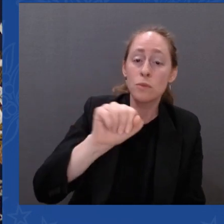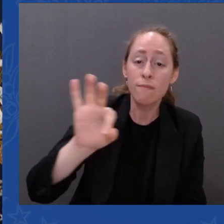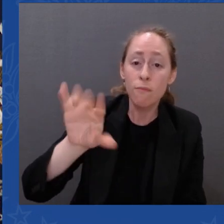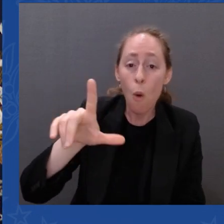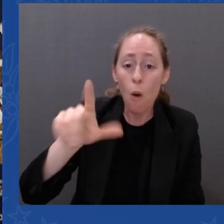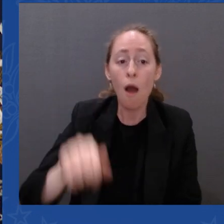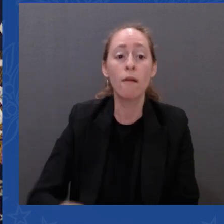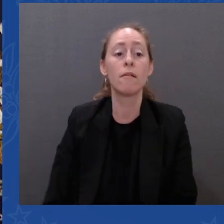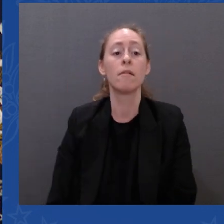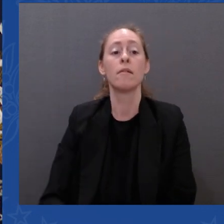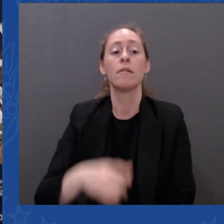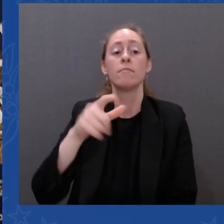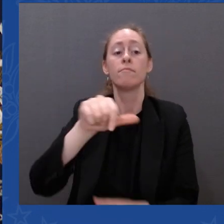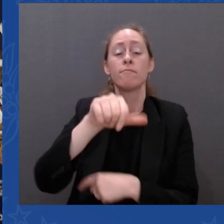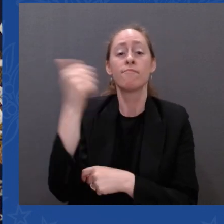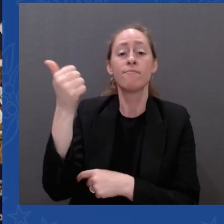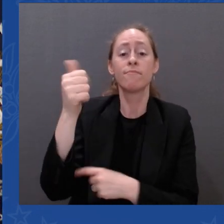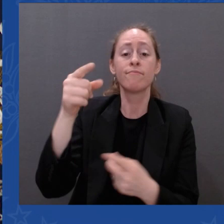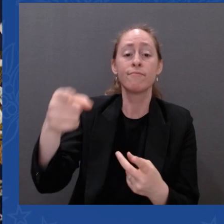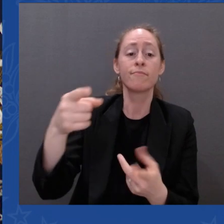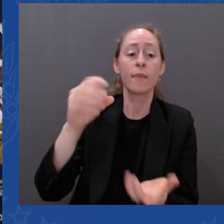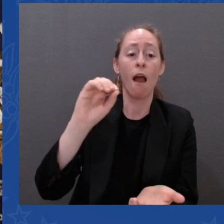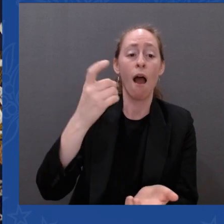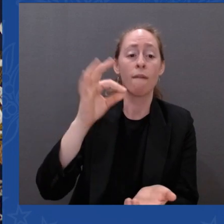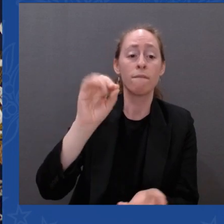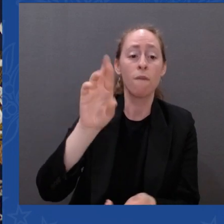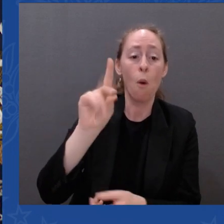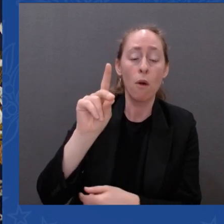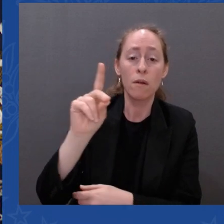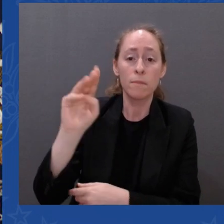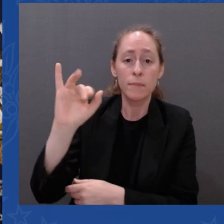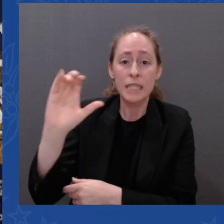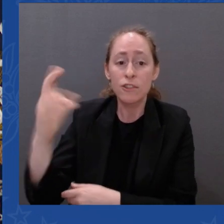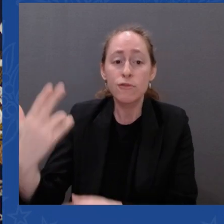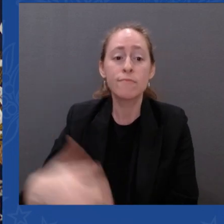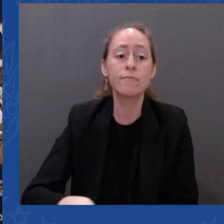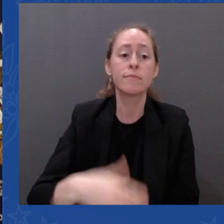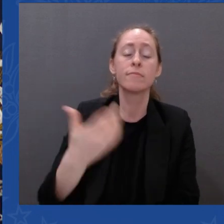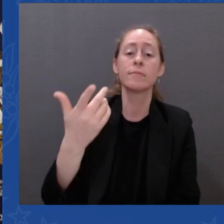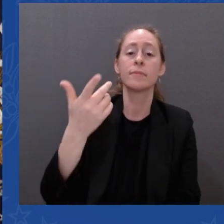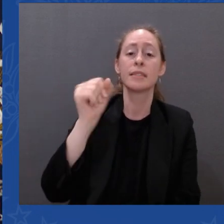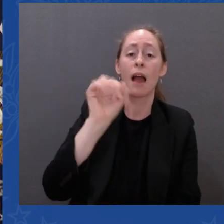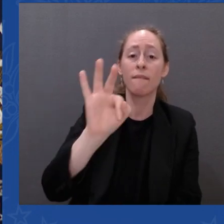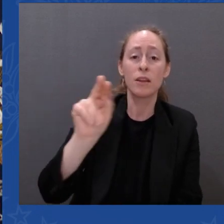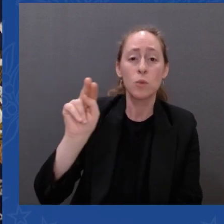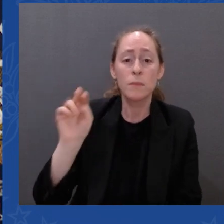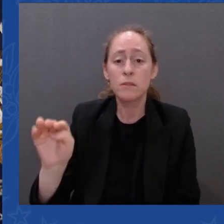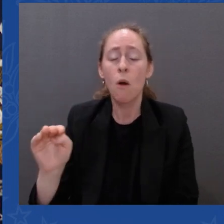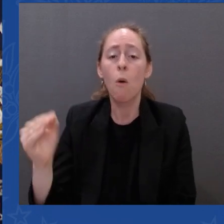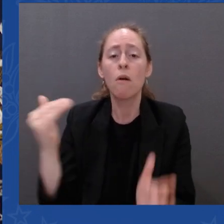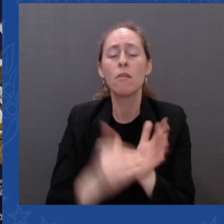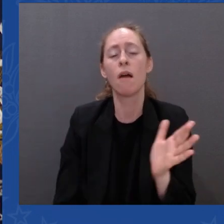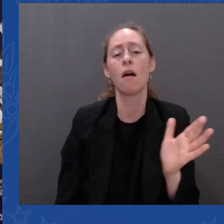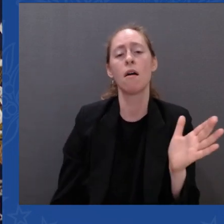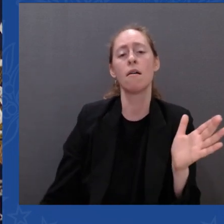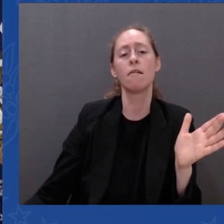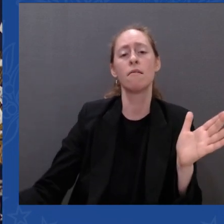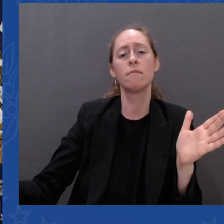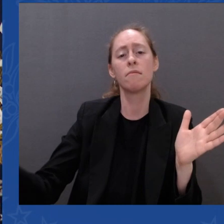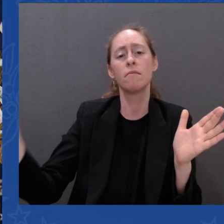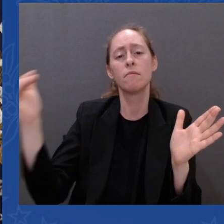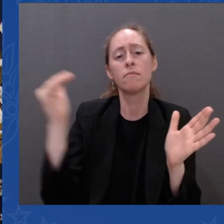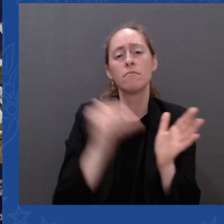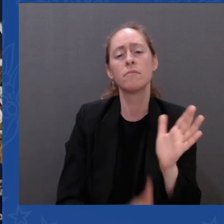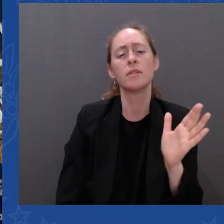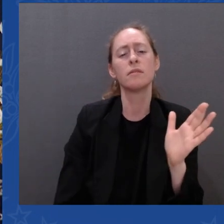and on, and the list grows, when it includes mass shootings at places like movie theaters, houses of worship, as